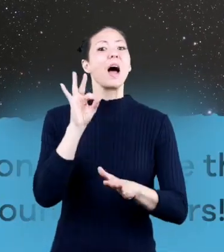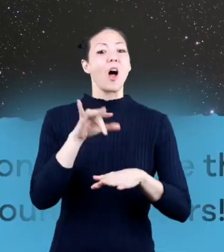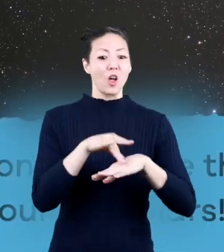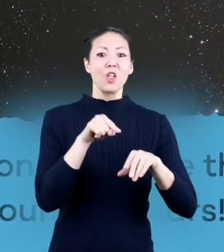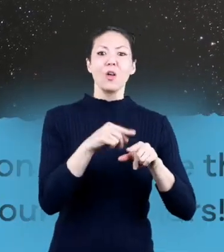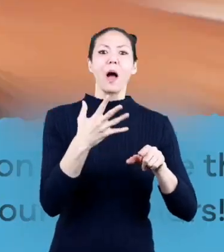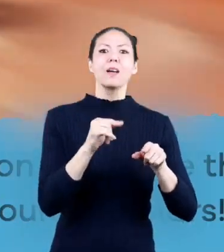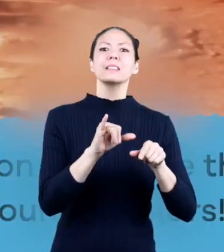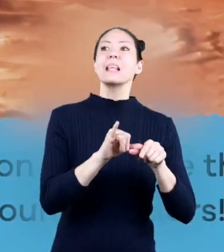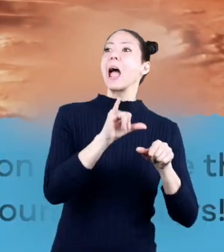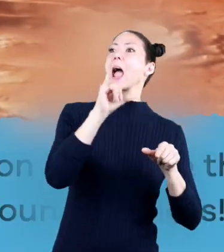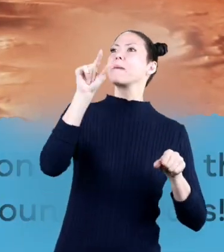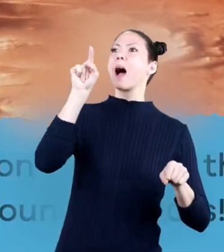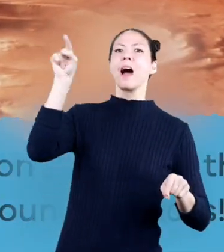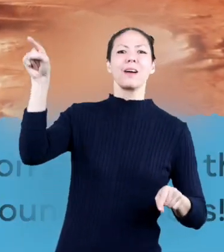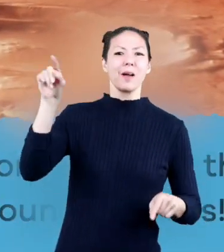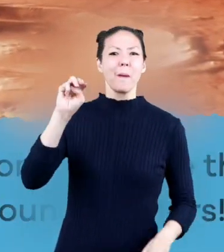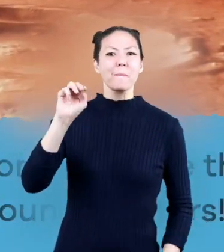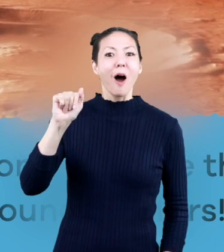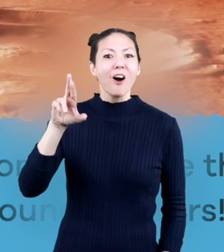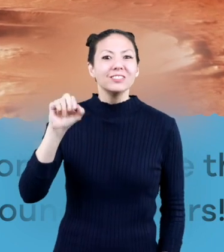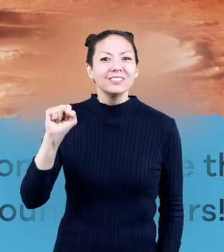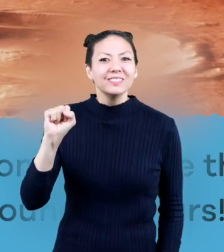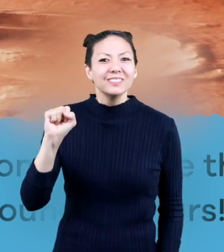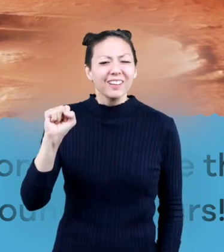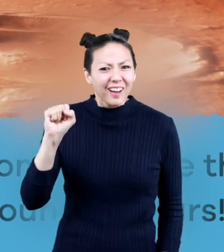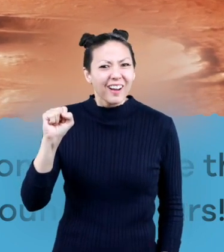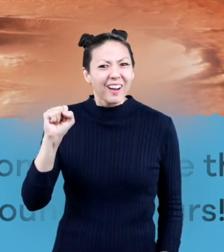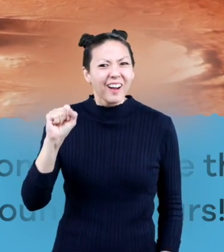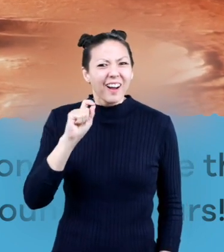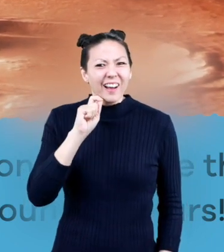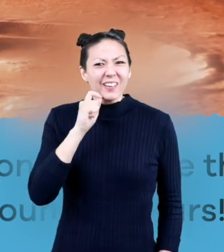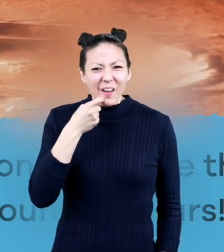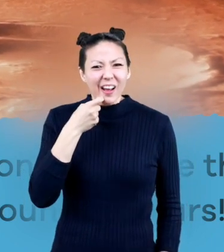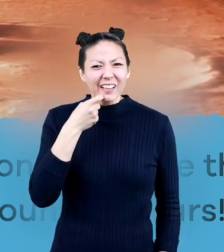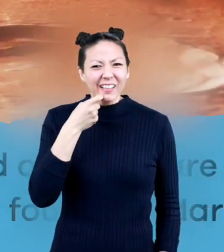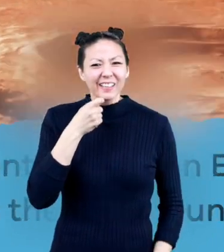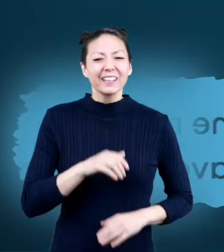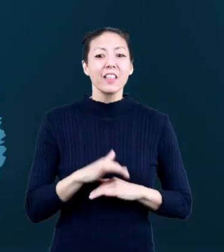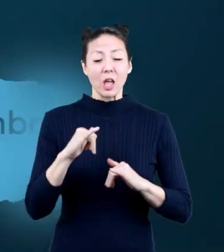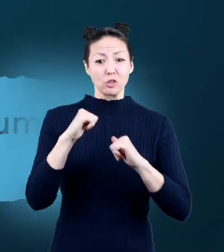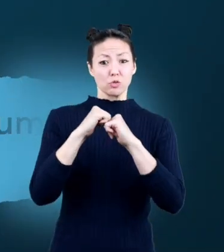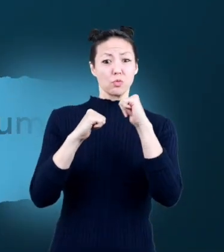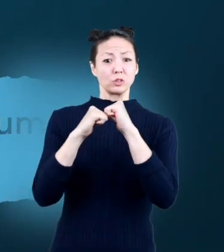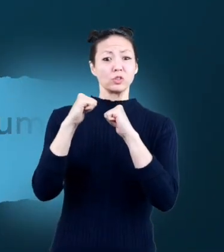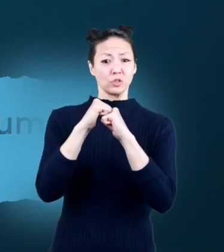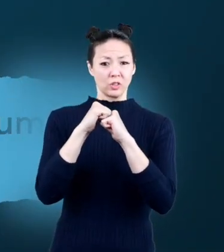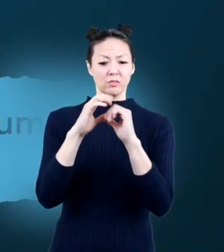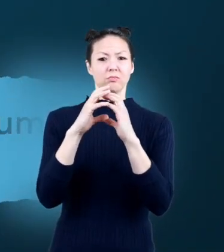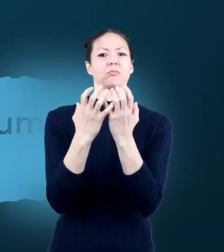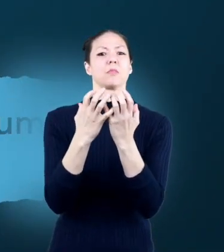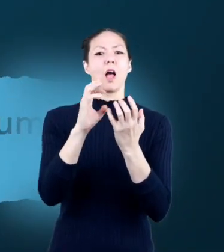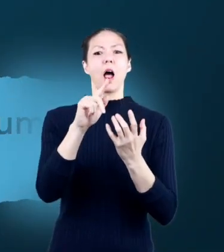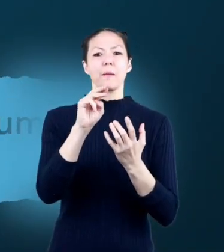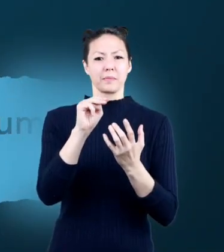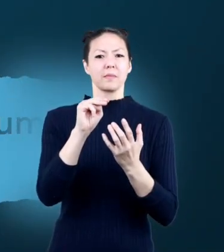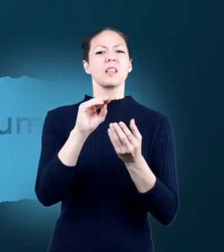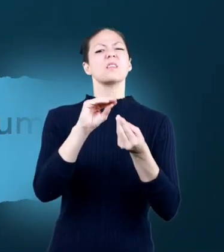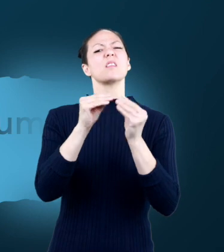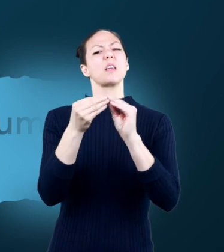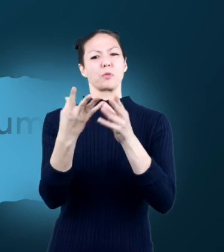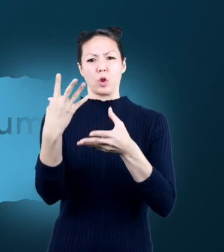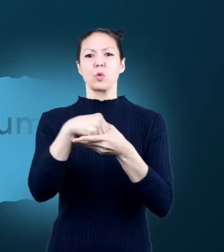found on earth are the same as the ones found on mars cool right the structure of each atom